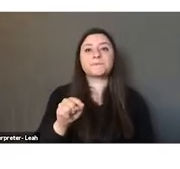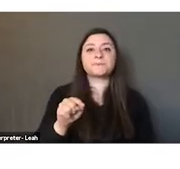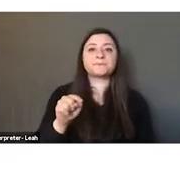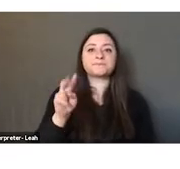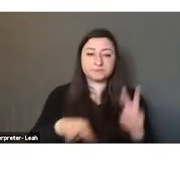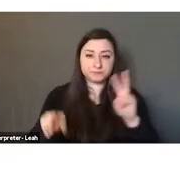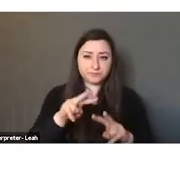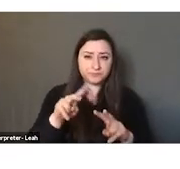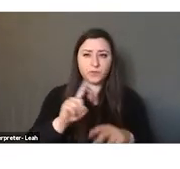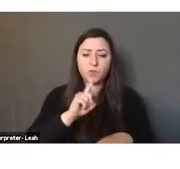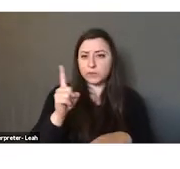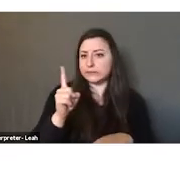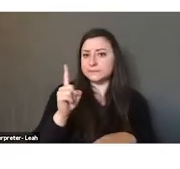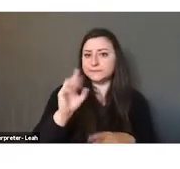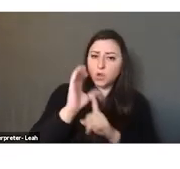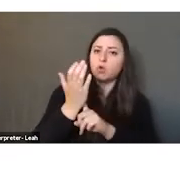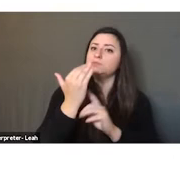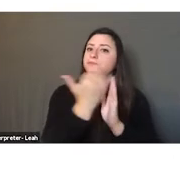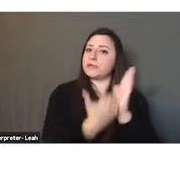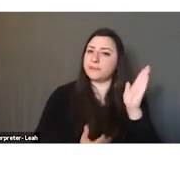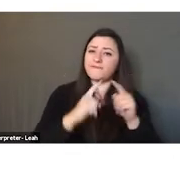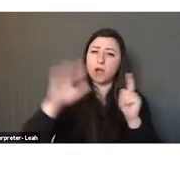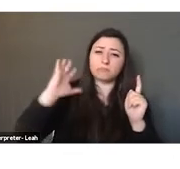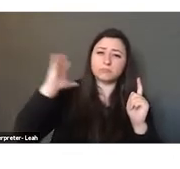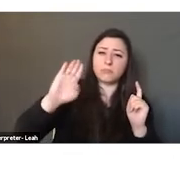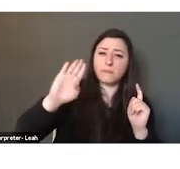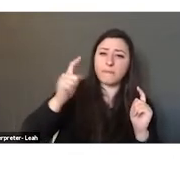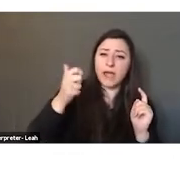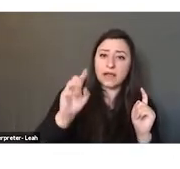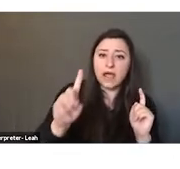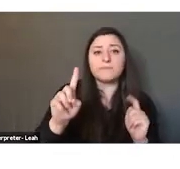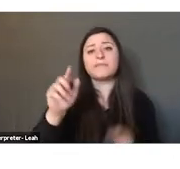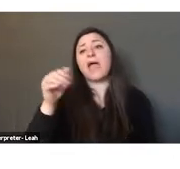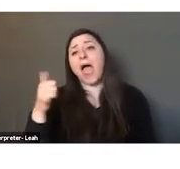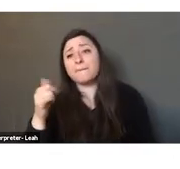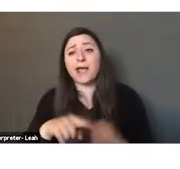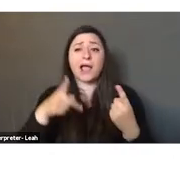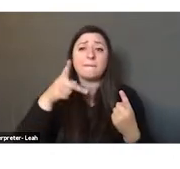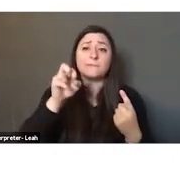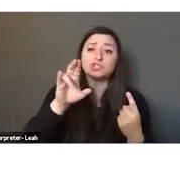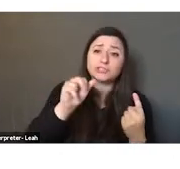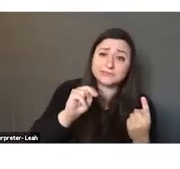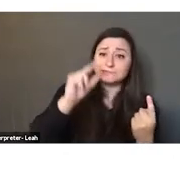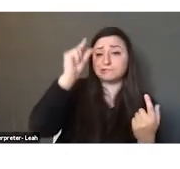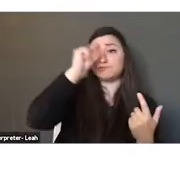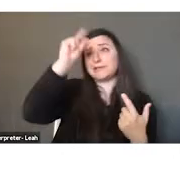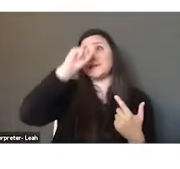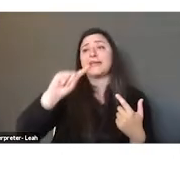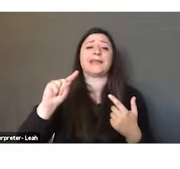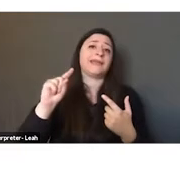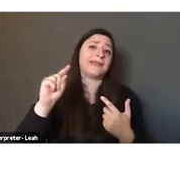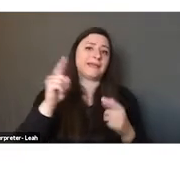recipes from Baghdad, you might find names that are inspired from Arabic, from Persian, from Greek, from Aramaic.